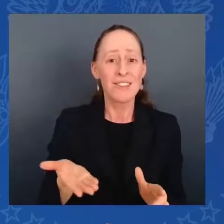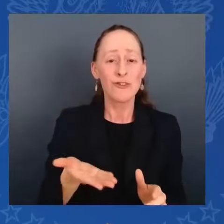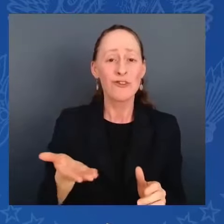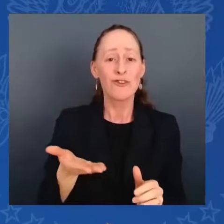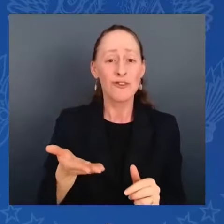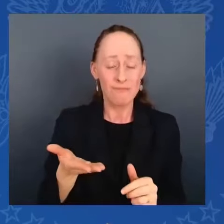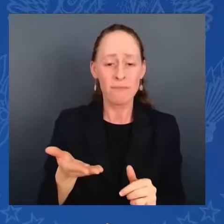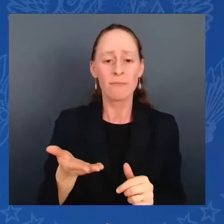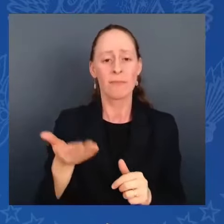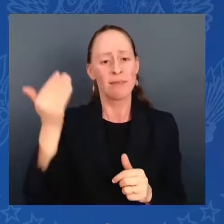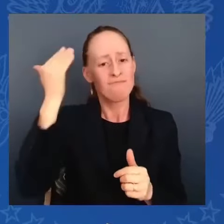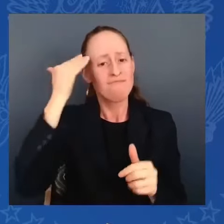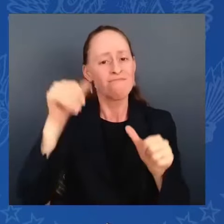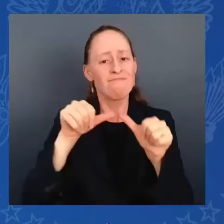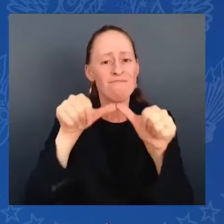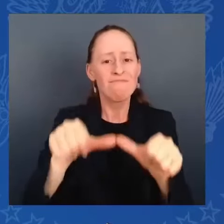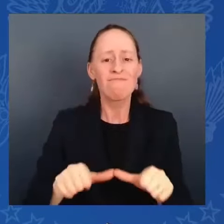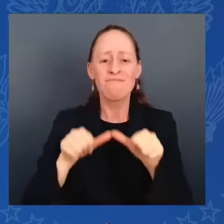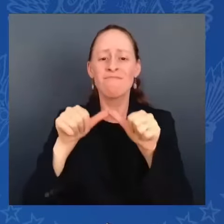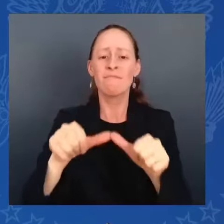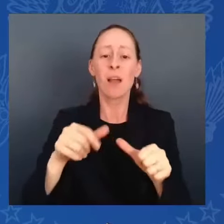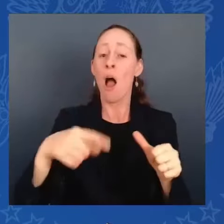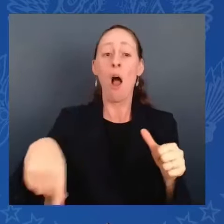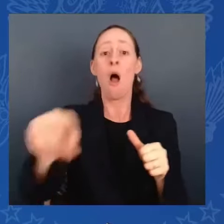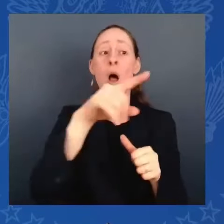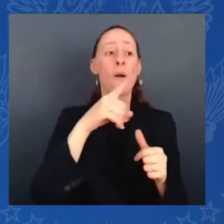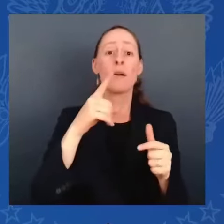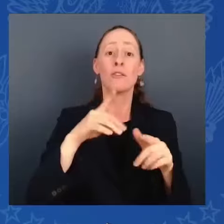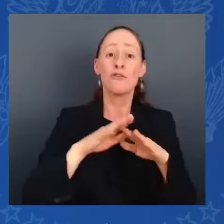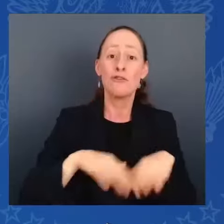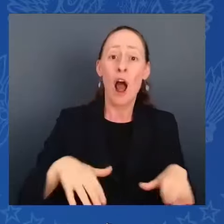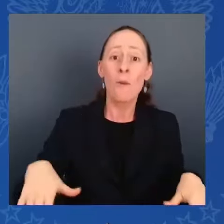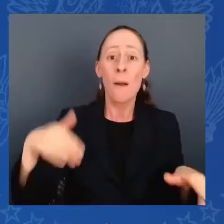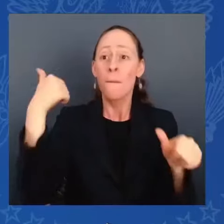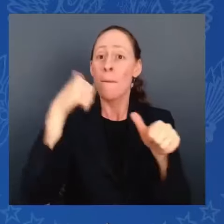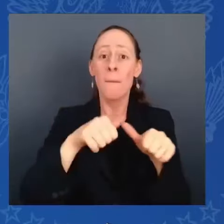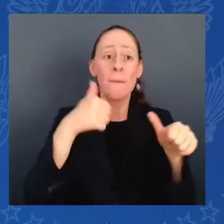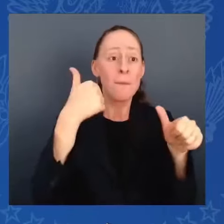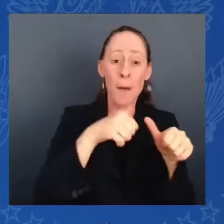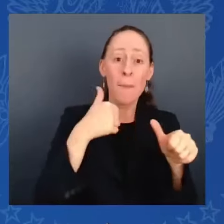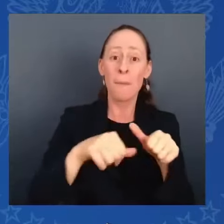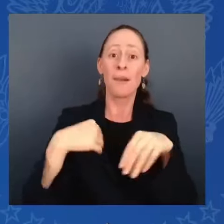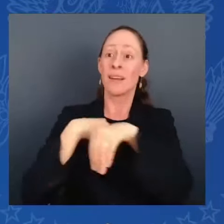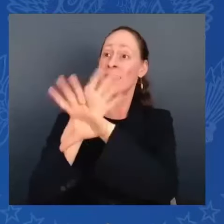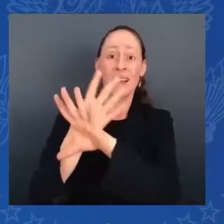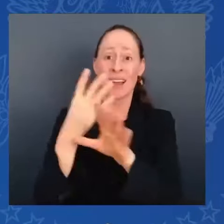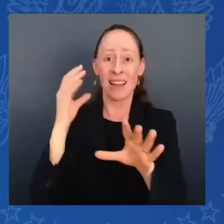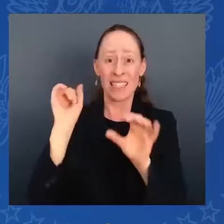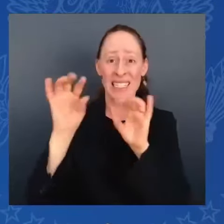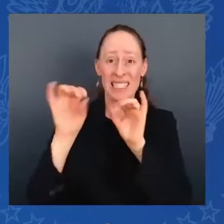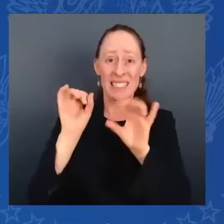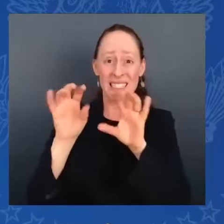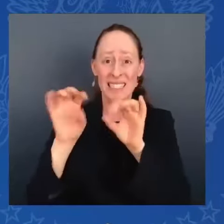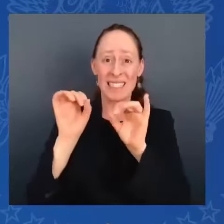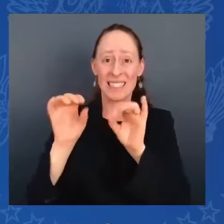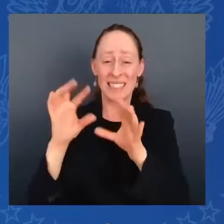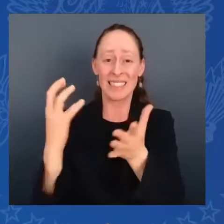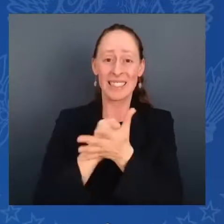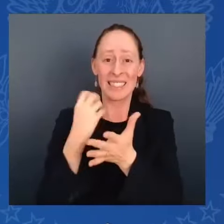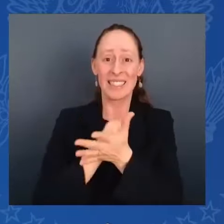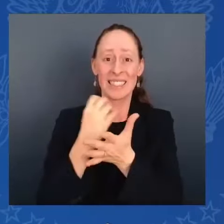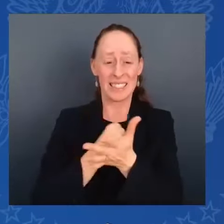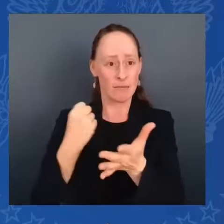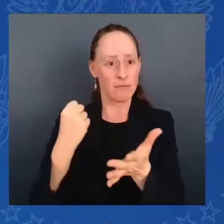call. Today's firework displays and barbecues, these celebrations in our freedoms,